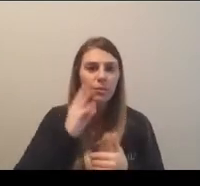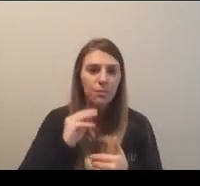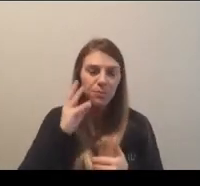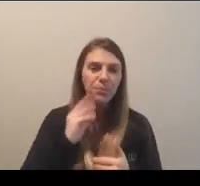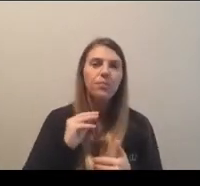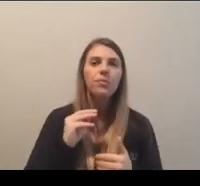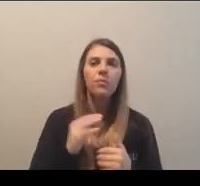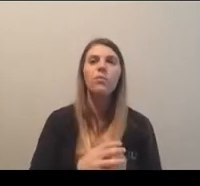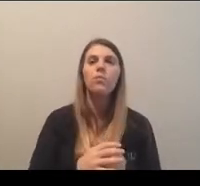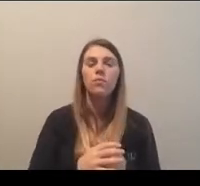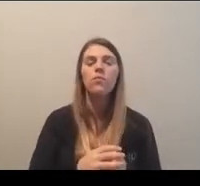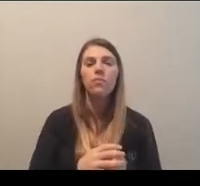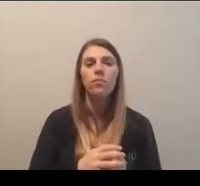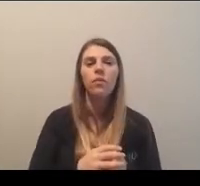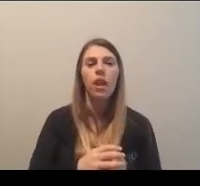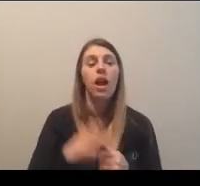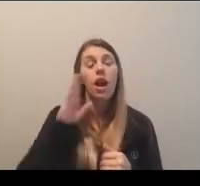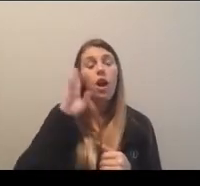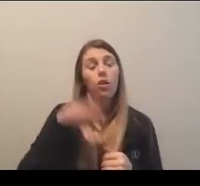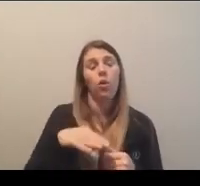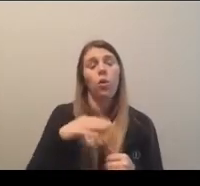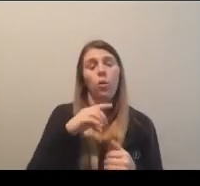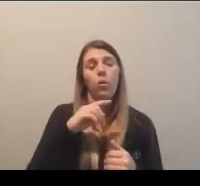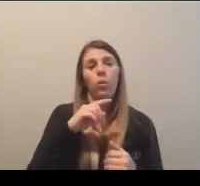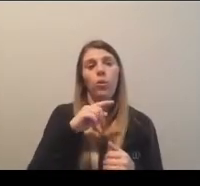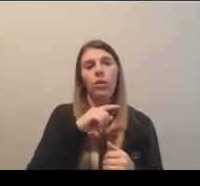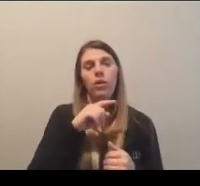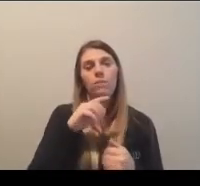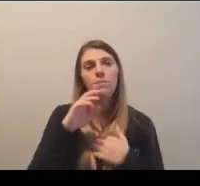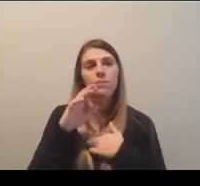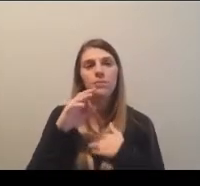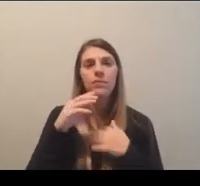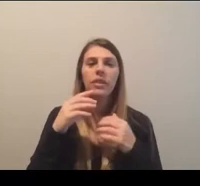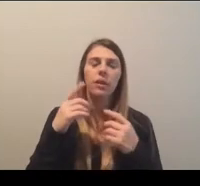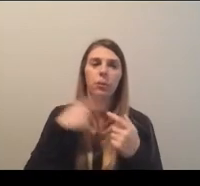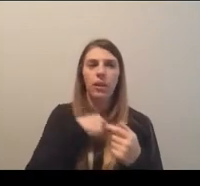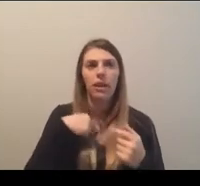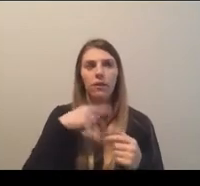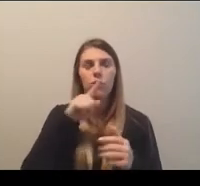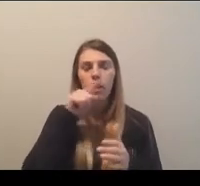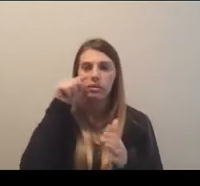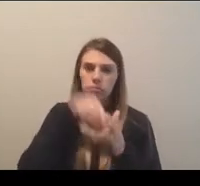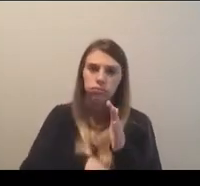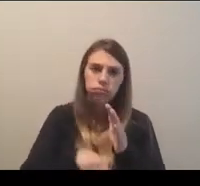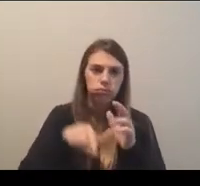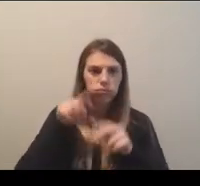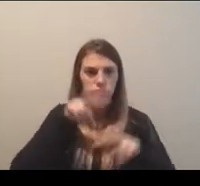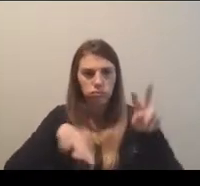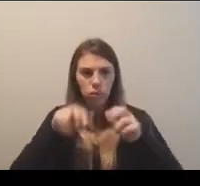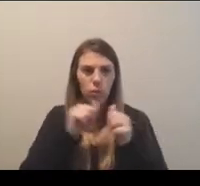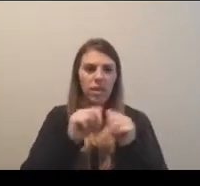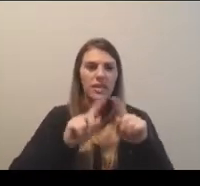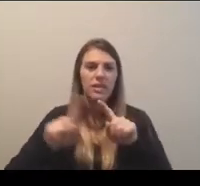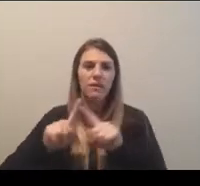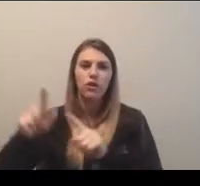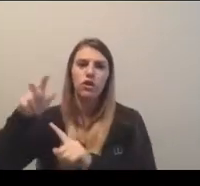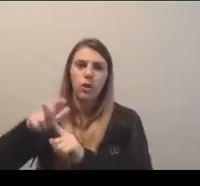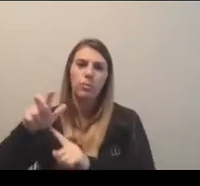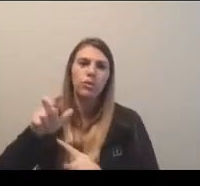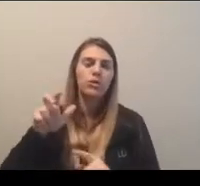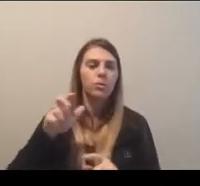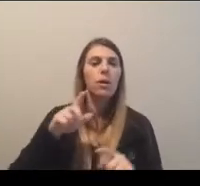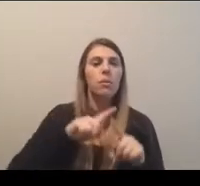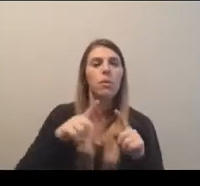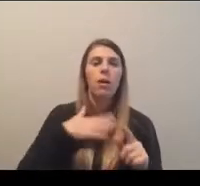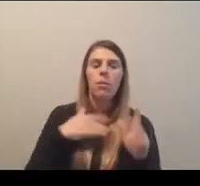several of these areas as well, I know, have been also through, examined with throughout our other championships as well. Um, but obviously my